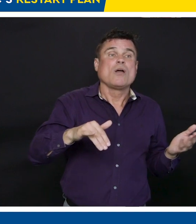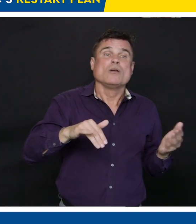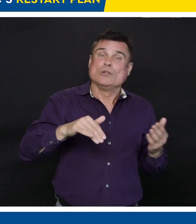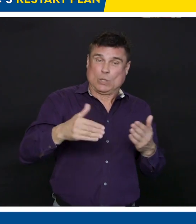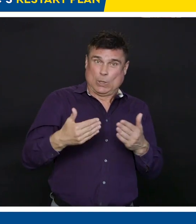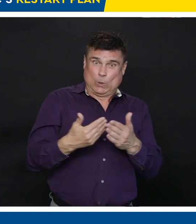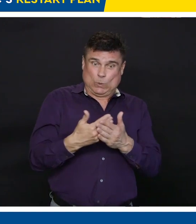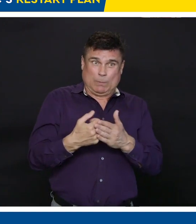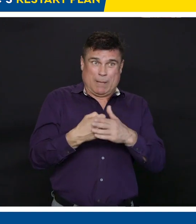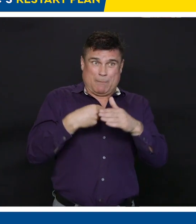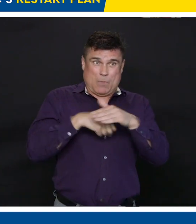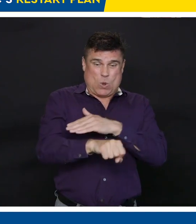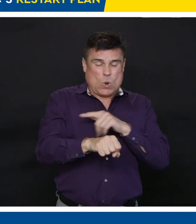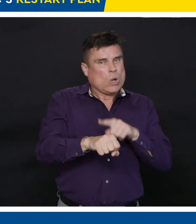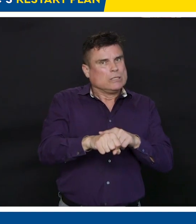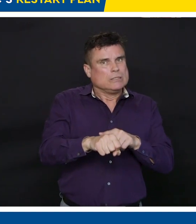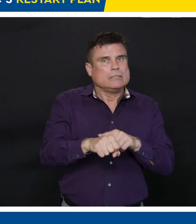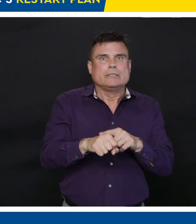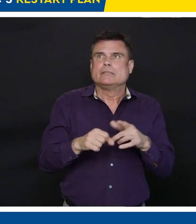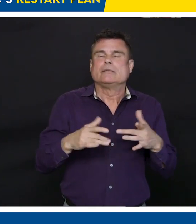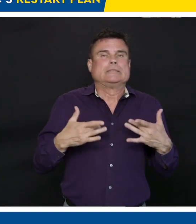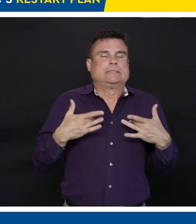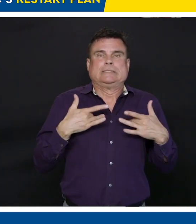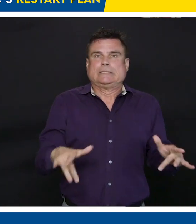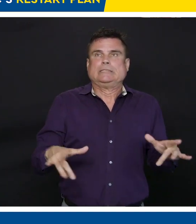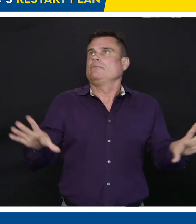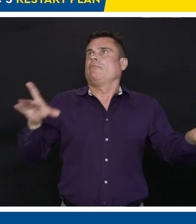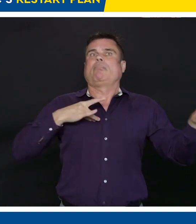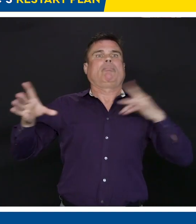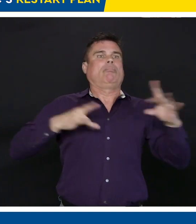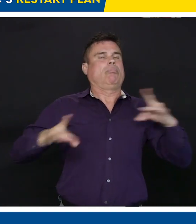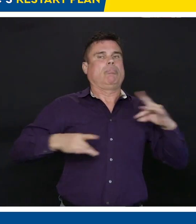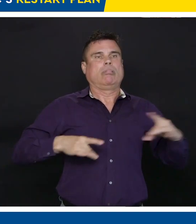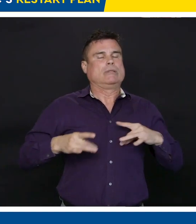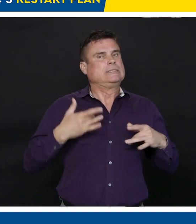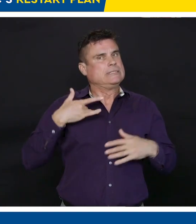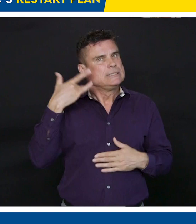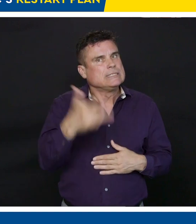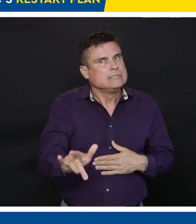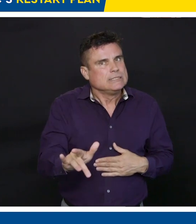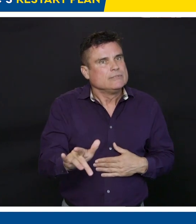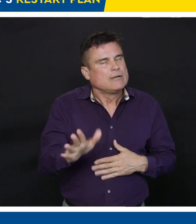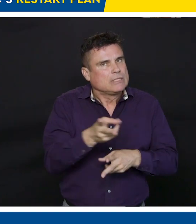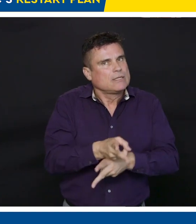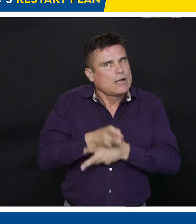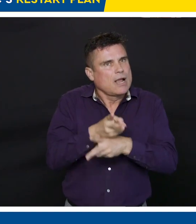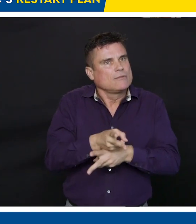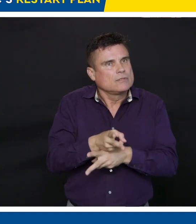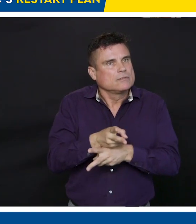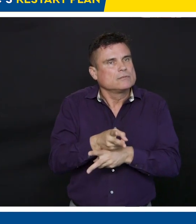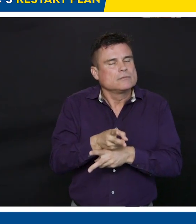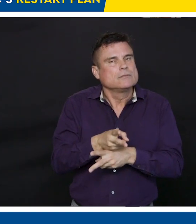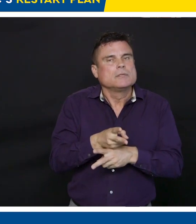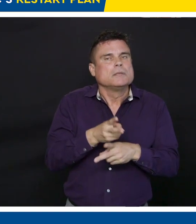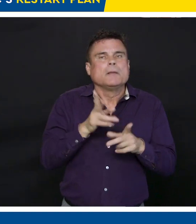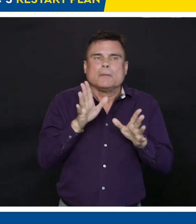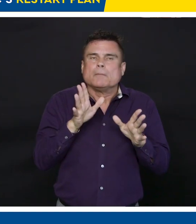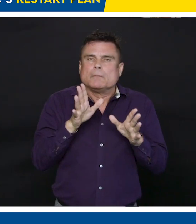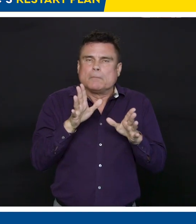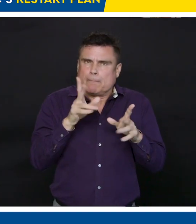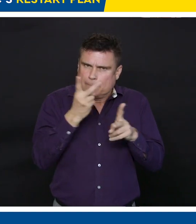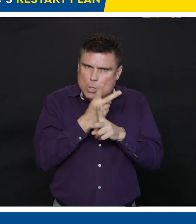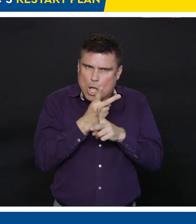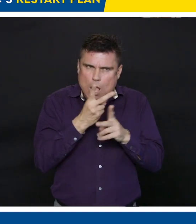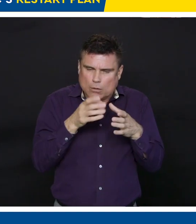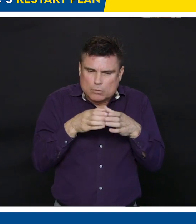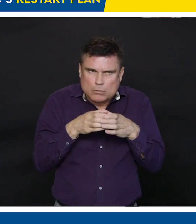of things. So absolutely spread your circle, but be very aware and be very careful. And it's not, you might have to do it in